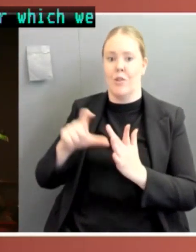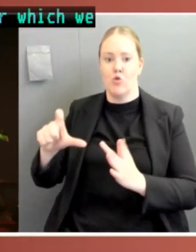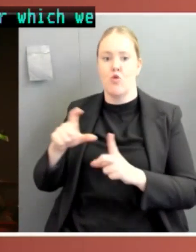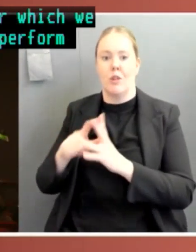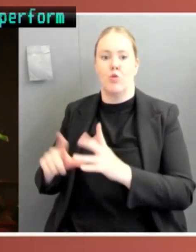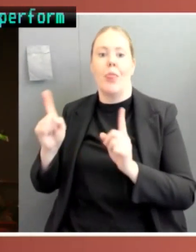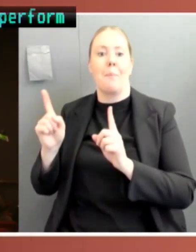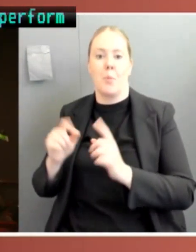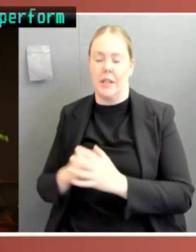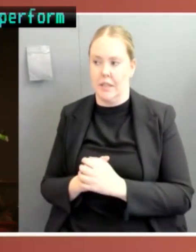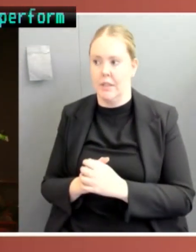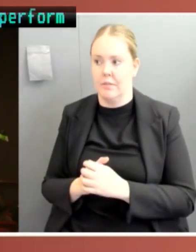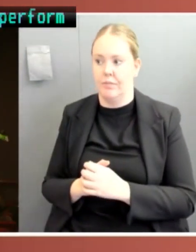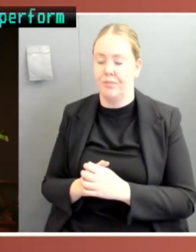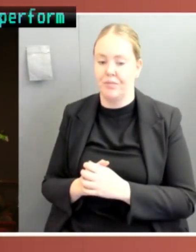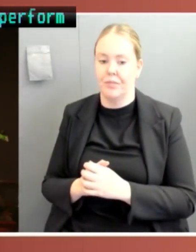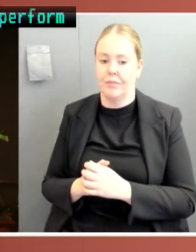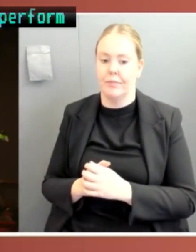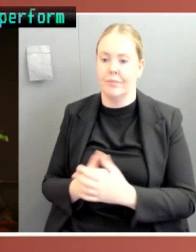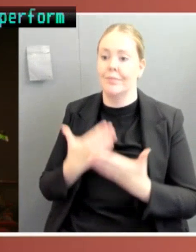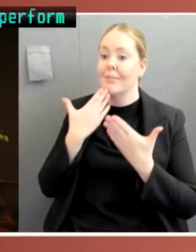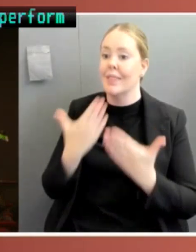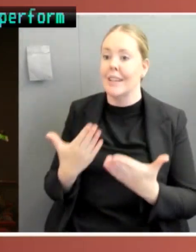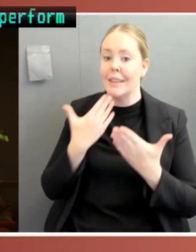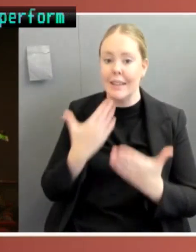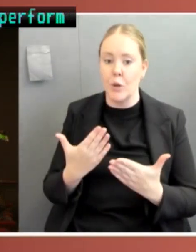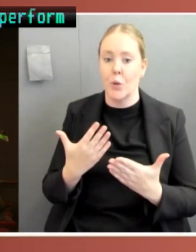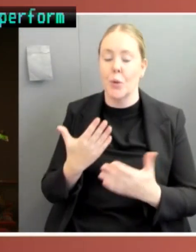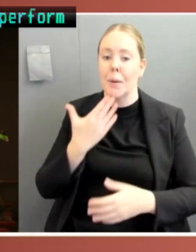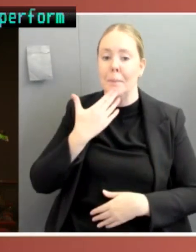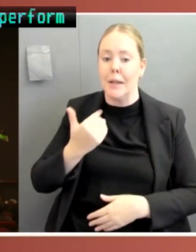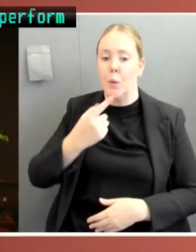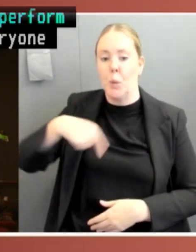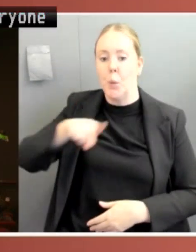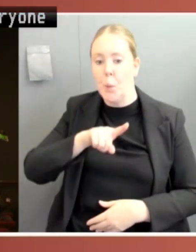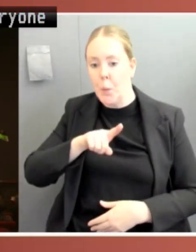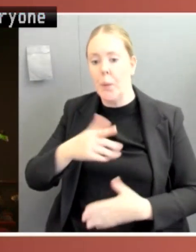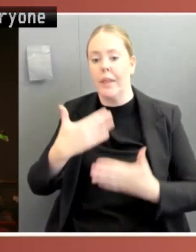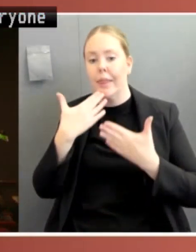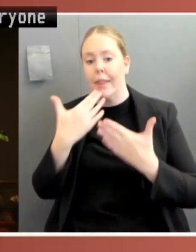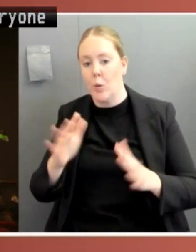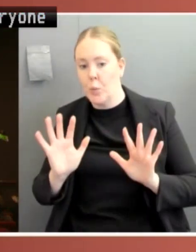Thank you. Can everyone please join me again in thanking Professor Williams and Dr Hobbs.